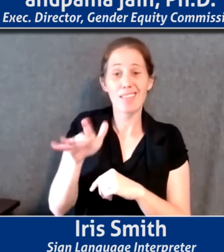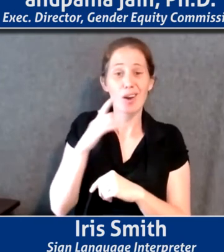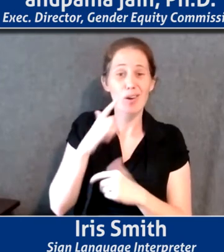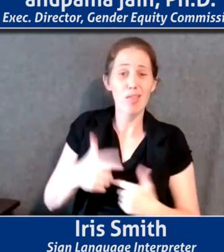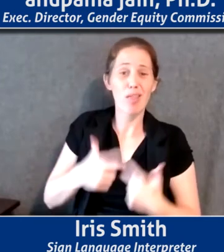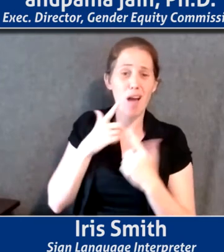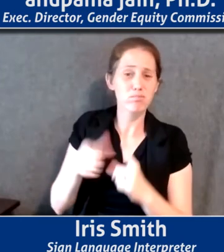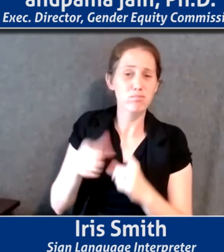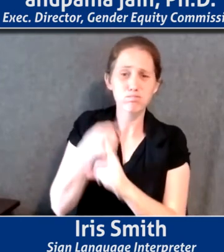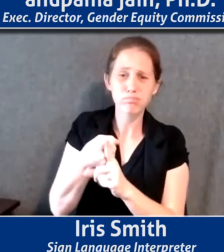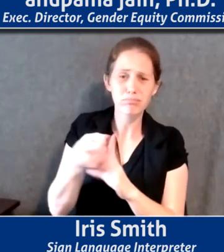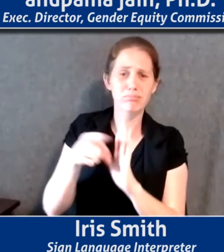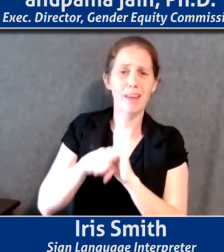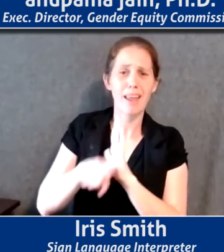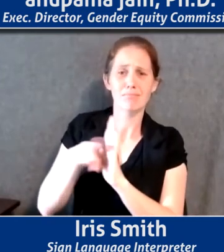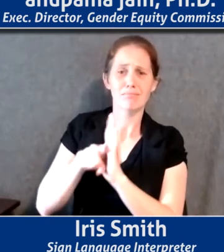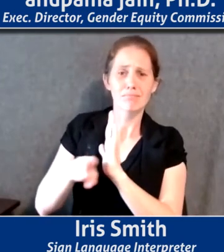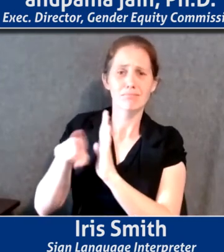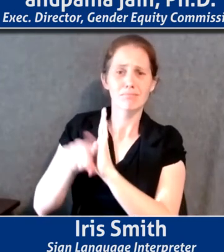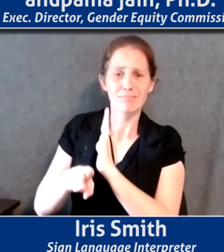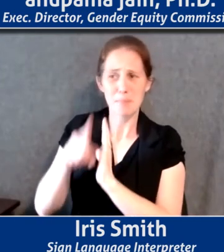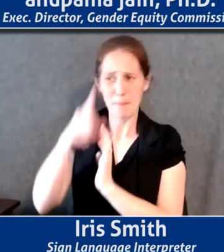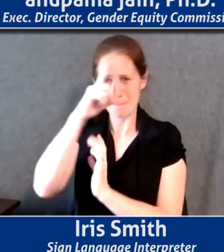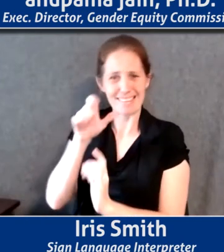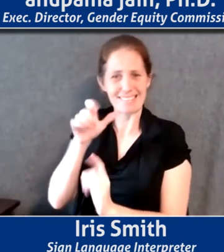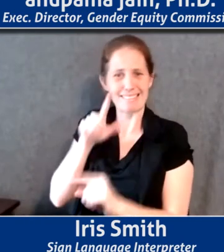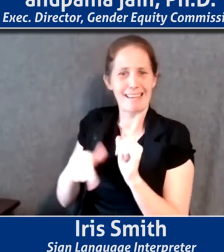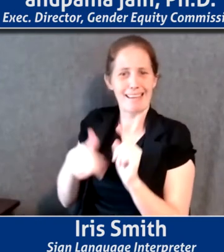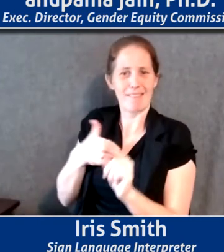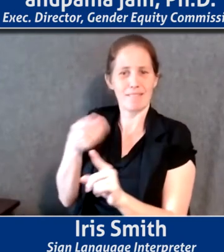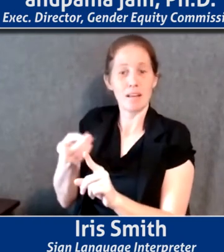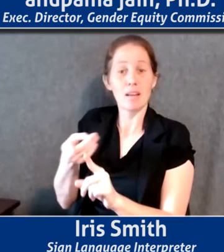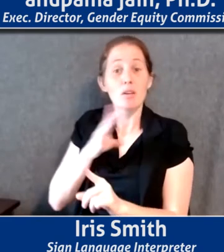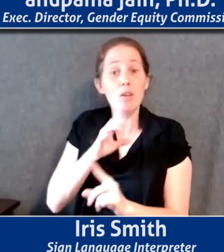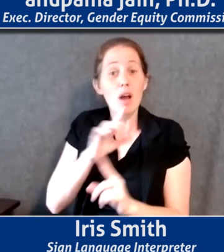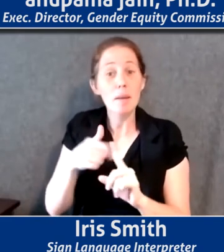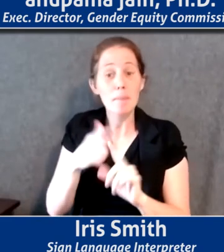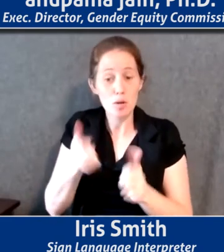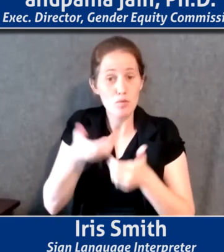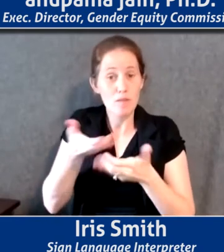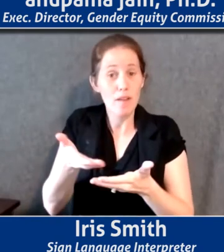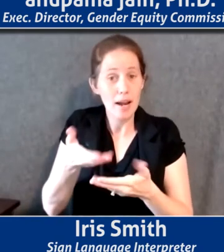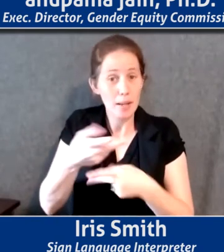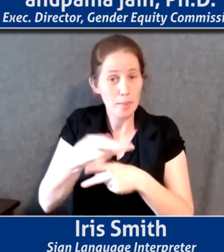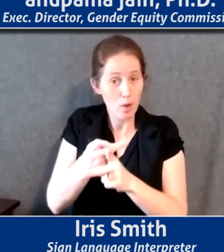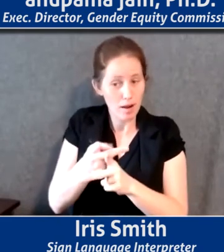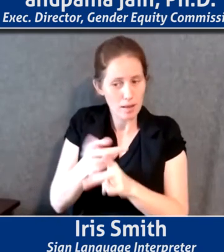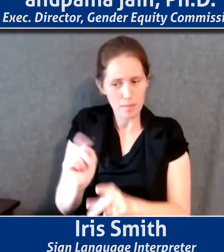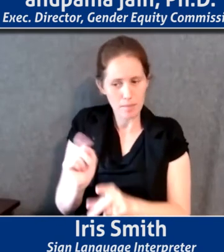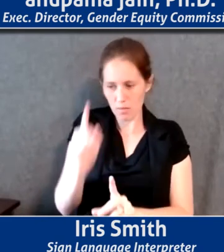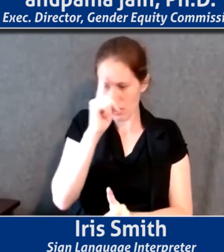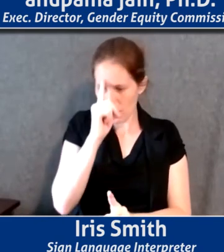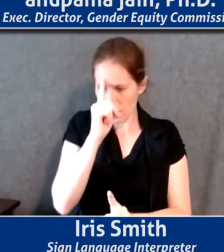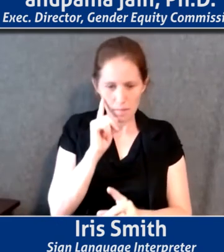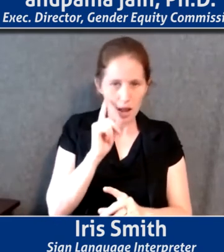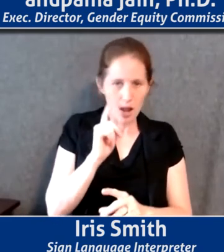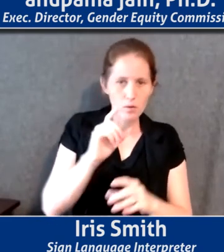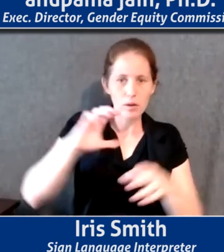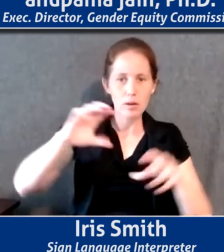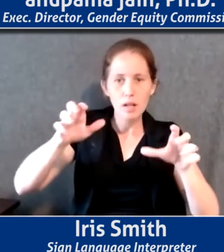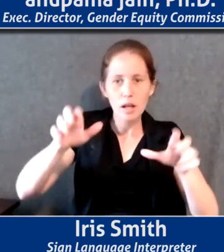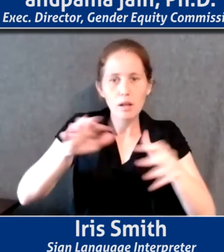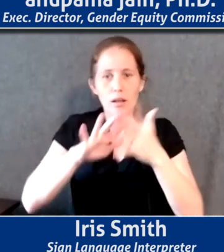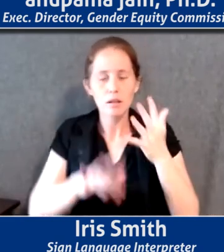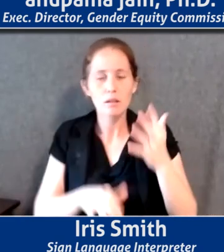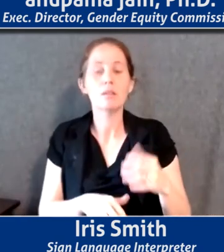impacted. So once you start to speak about providing products in a bathroom, you then have to think about fixtures. And I've been in